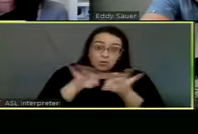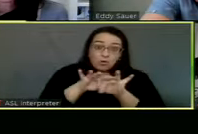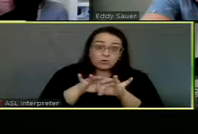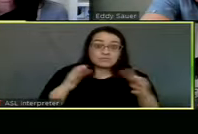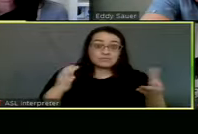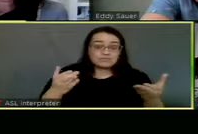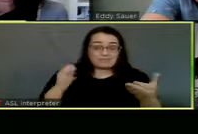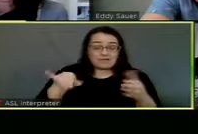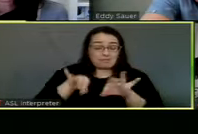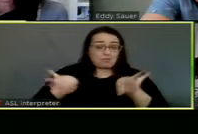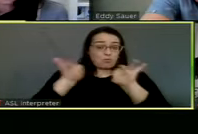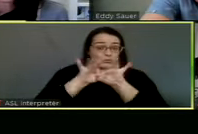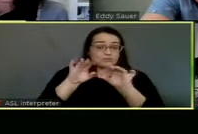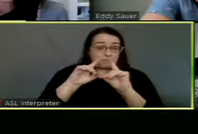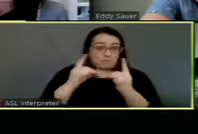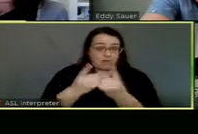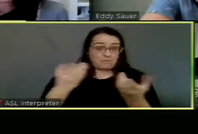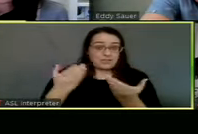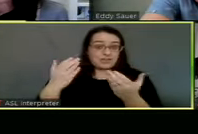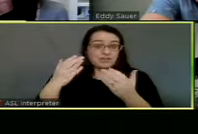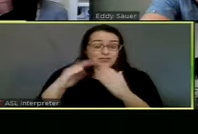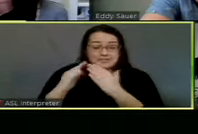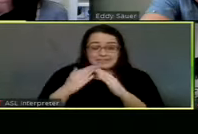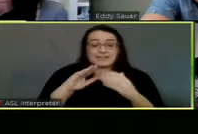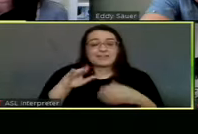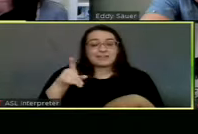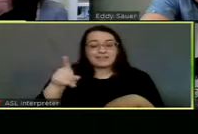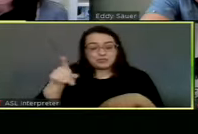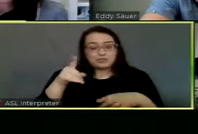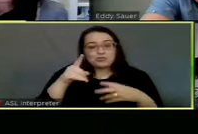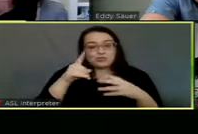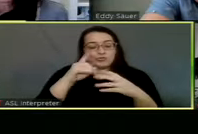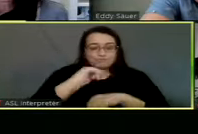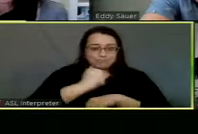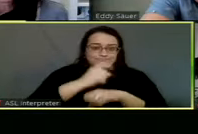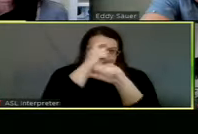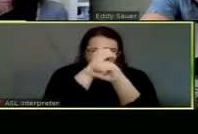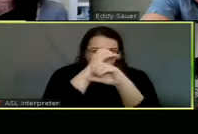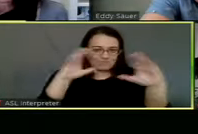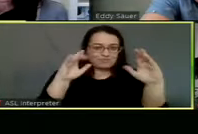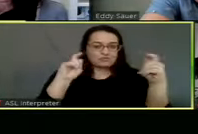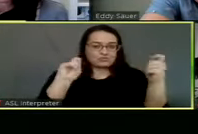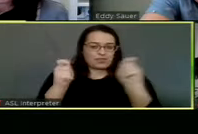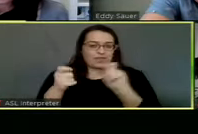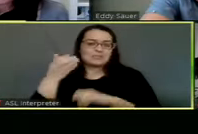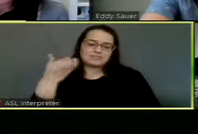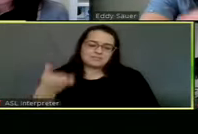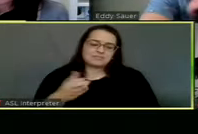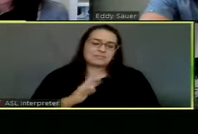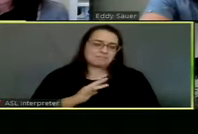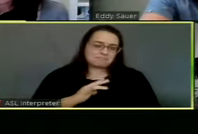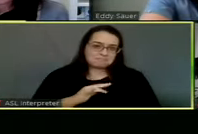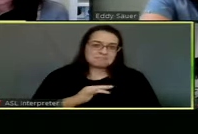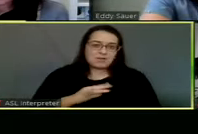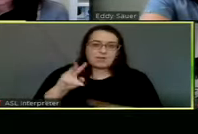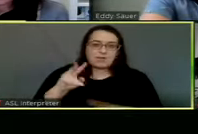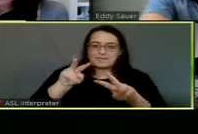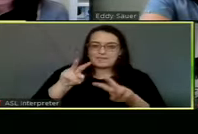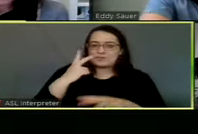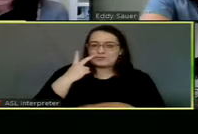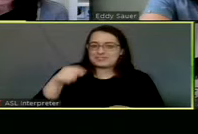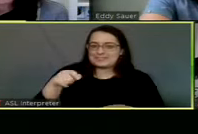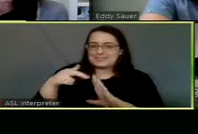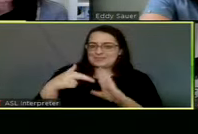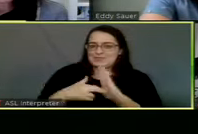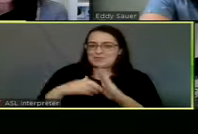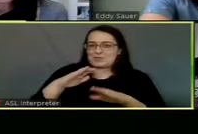city and, um, you're casting a vision and executing great changes over there. So we look forward to seeing this ordinance